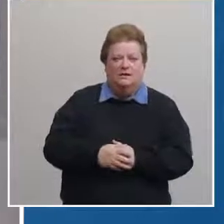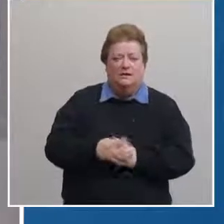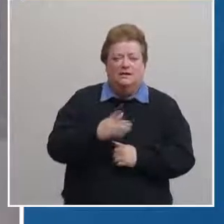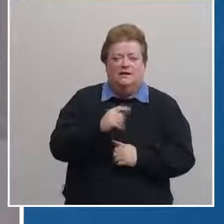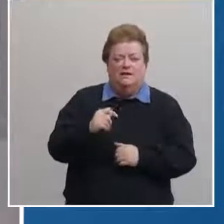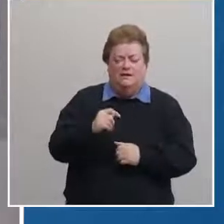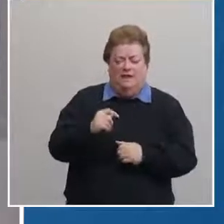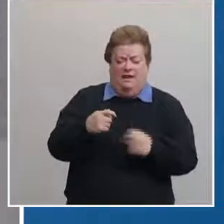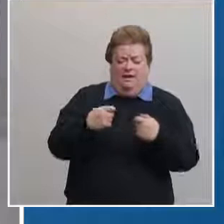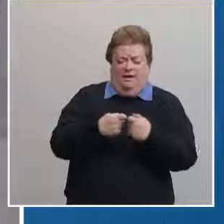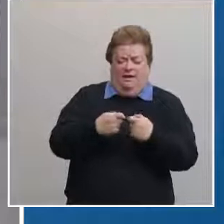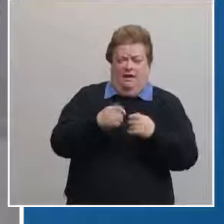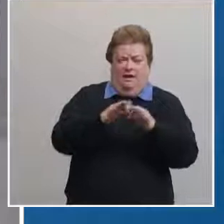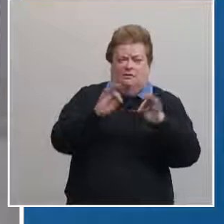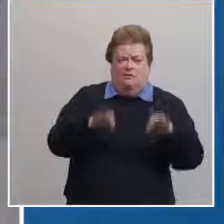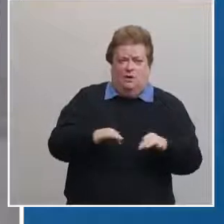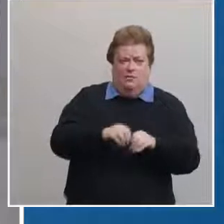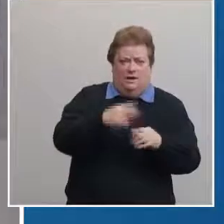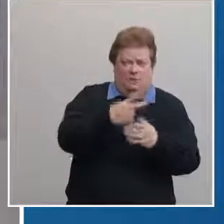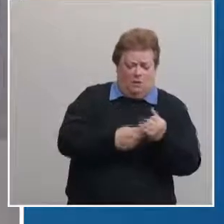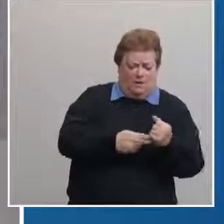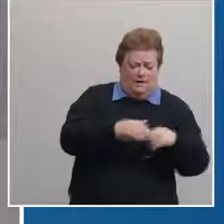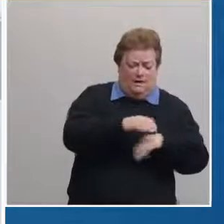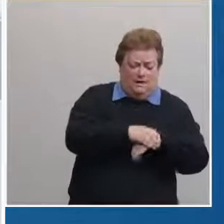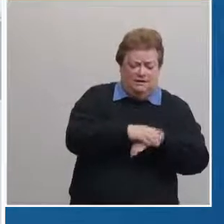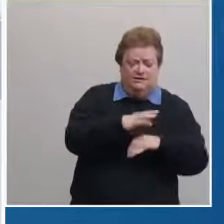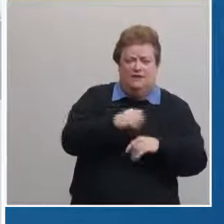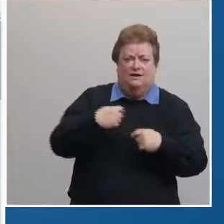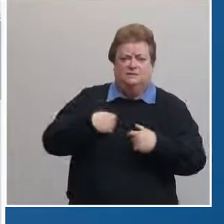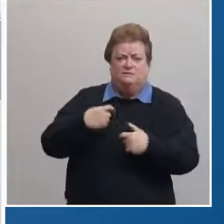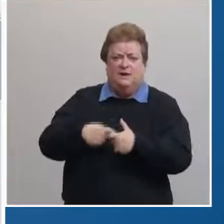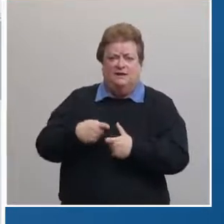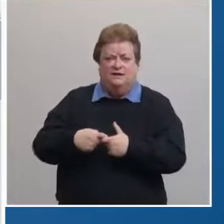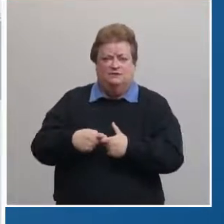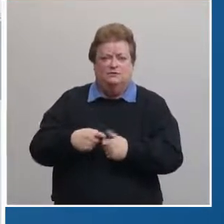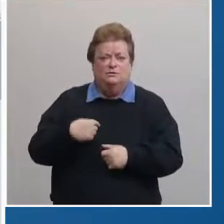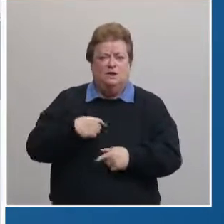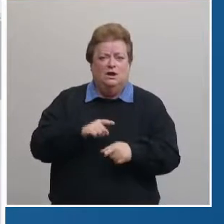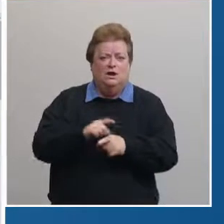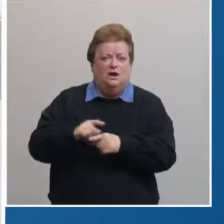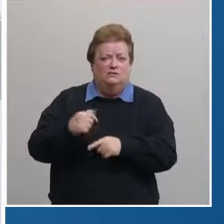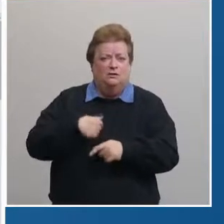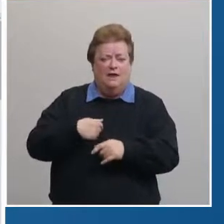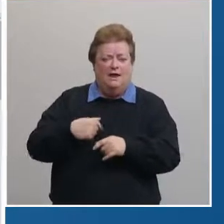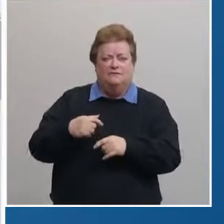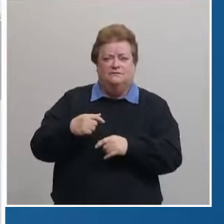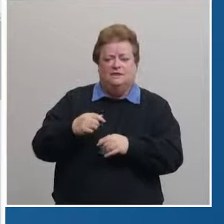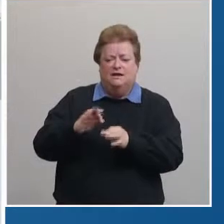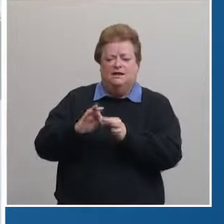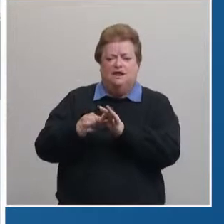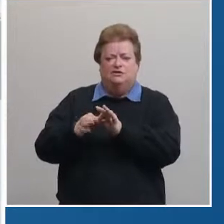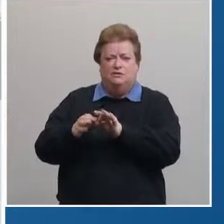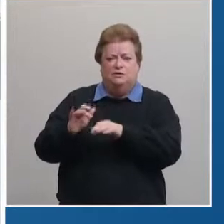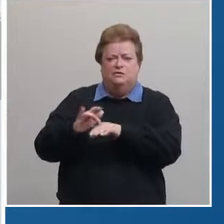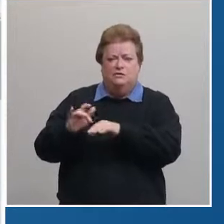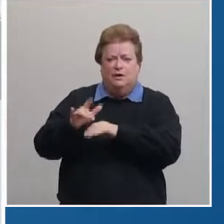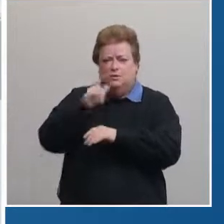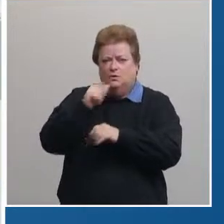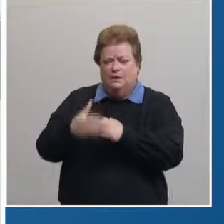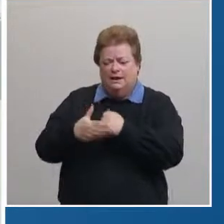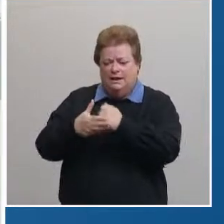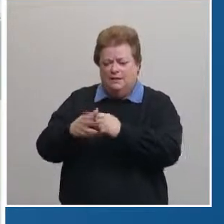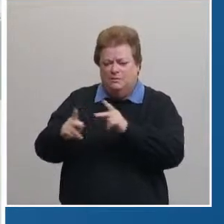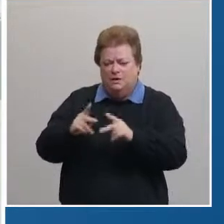form is available in both English and Spanish and we also have the interpreters available as I mentioned who can assist